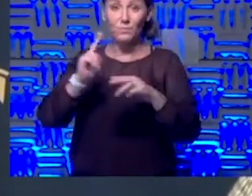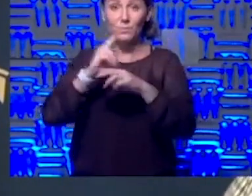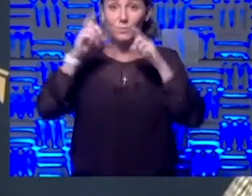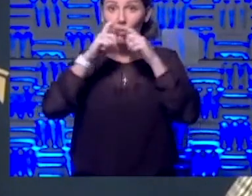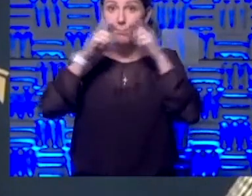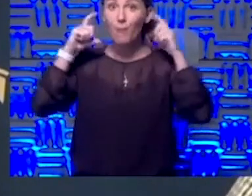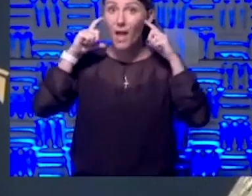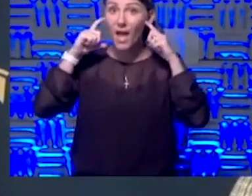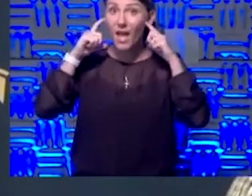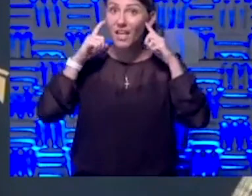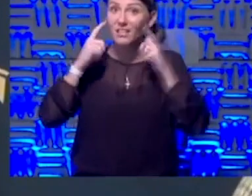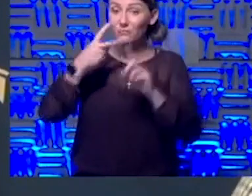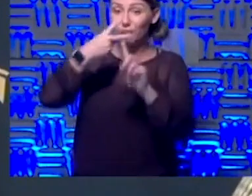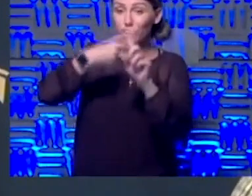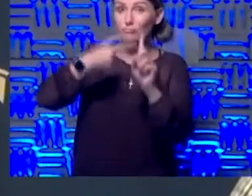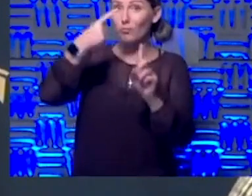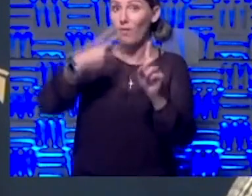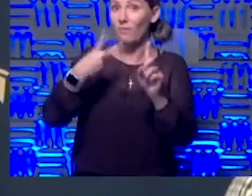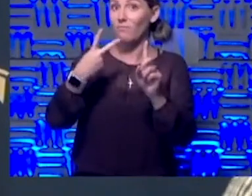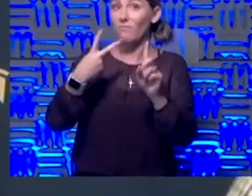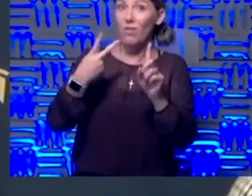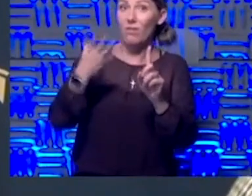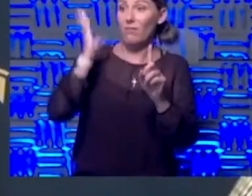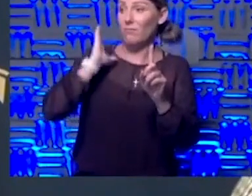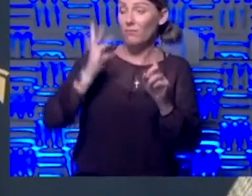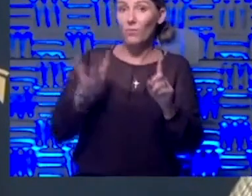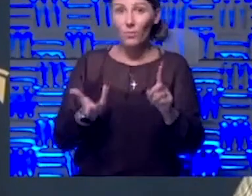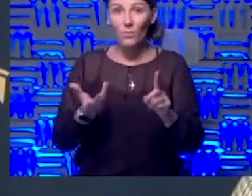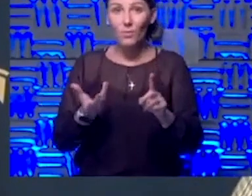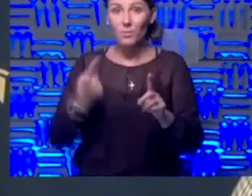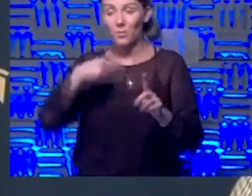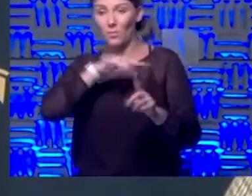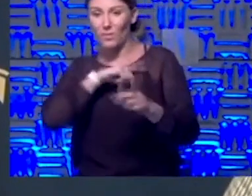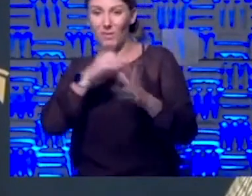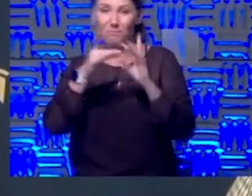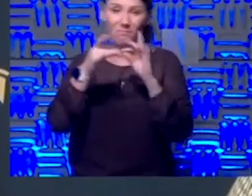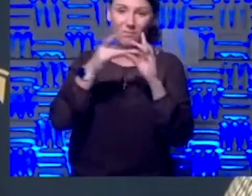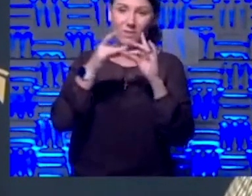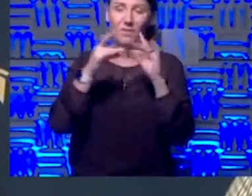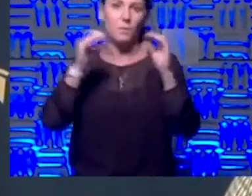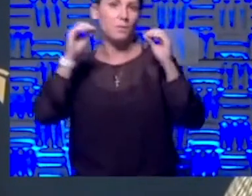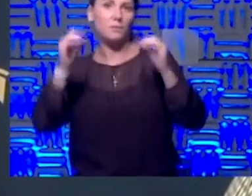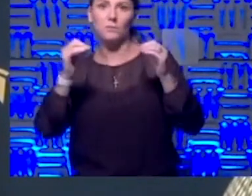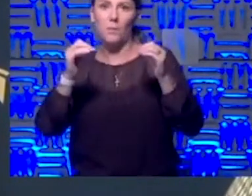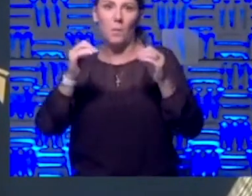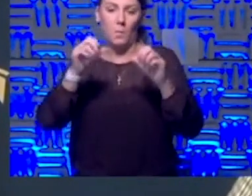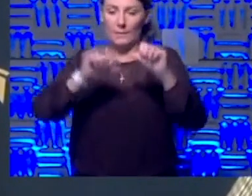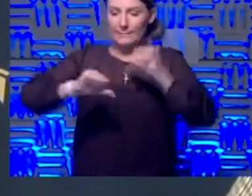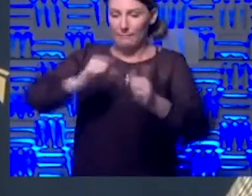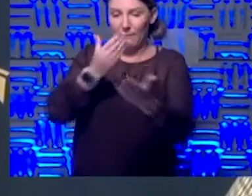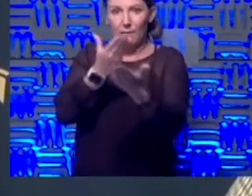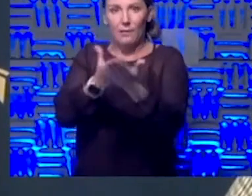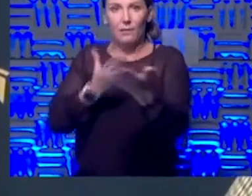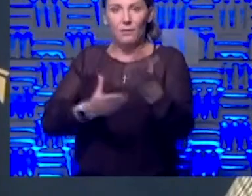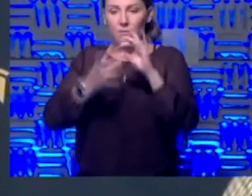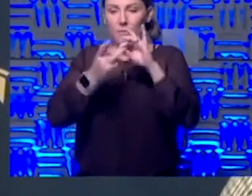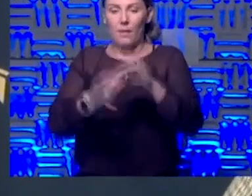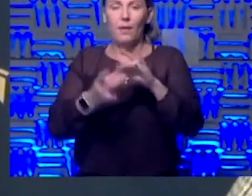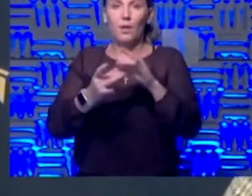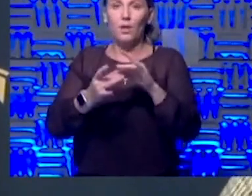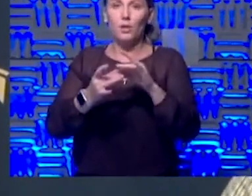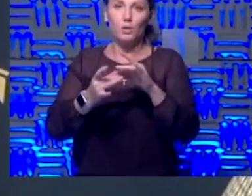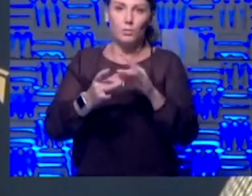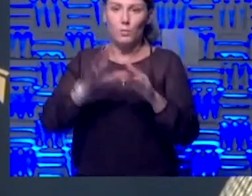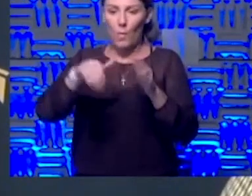you know, two and a half months ago, we alluded to this earlier, two and a half months ago, we really had no scientific data on universal masking and